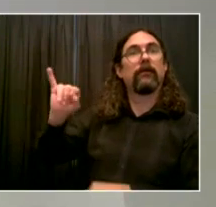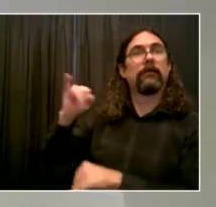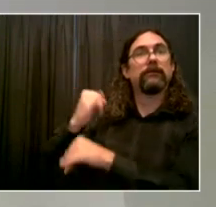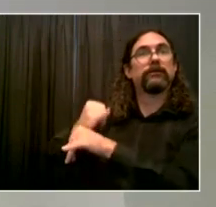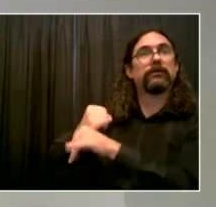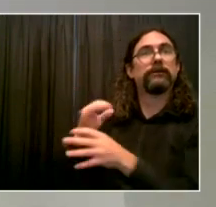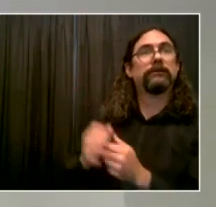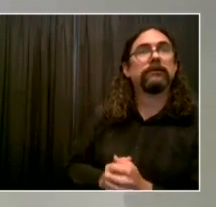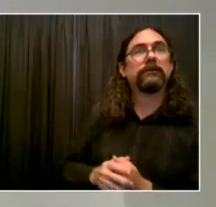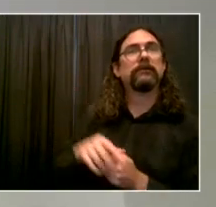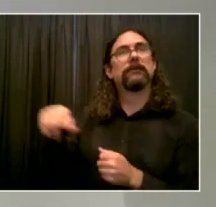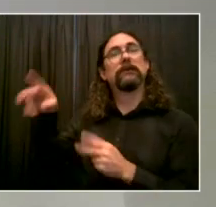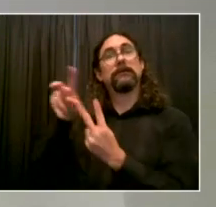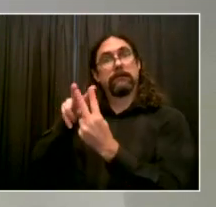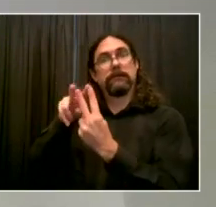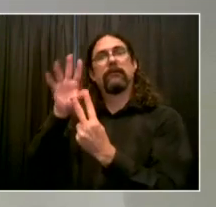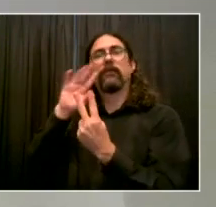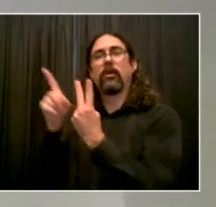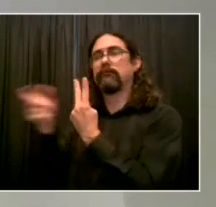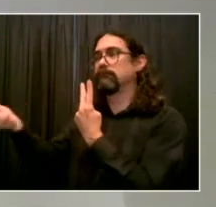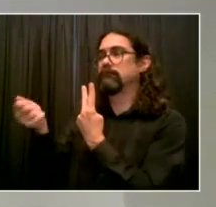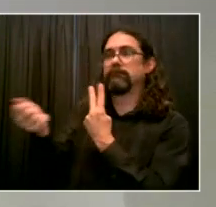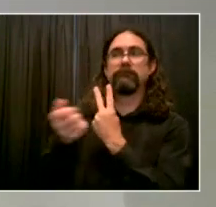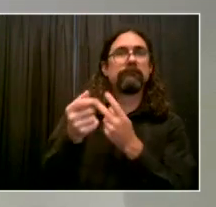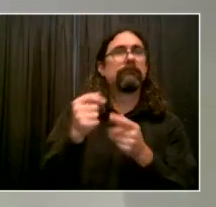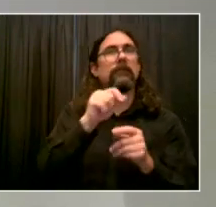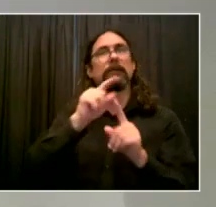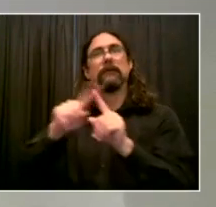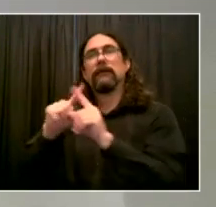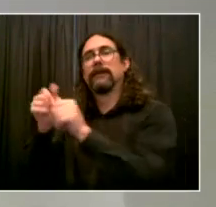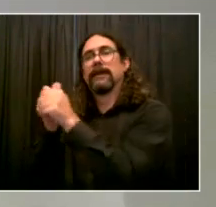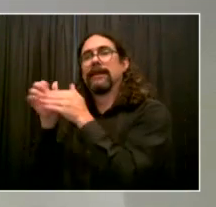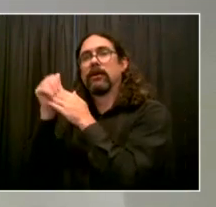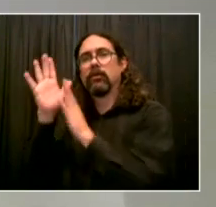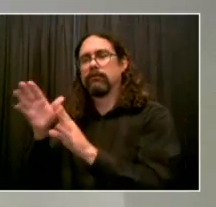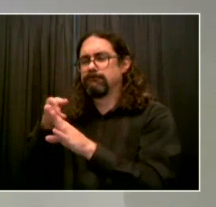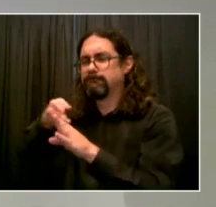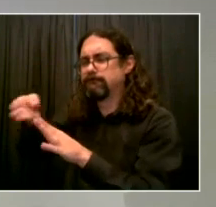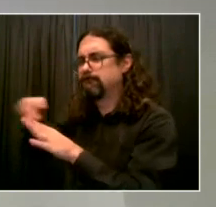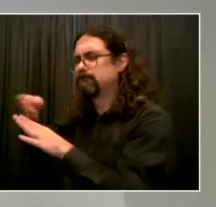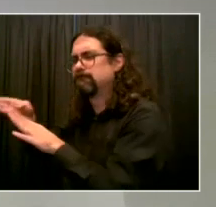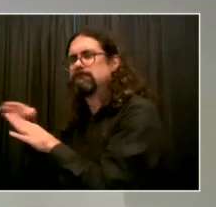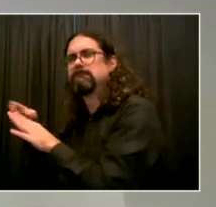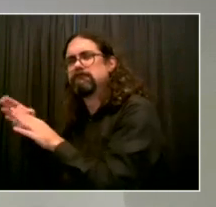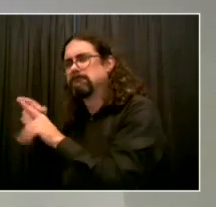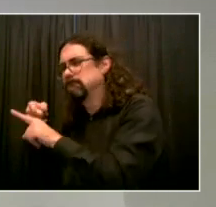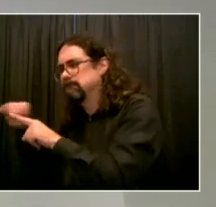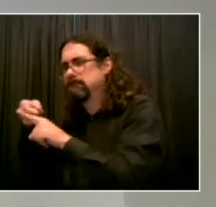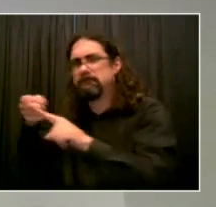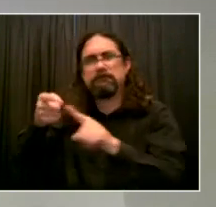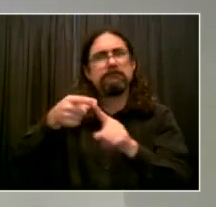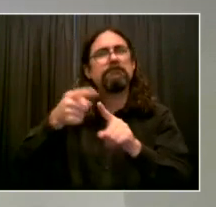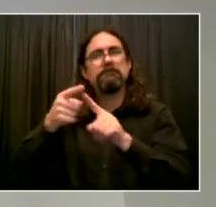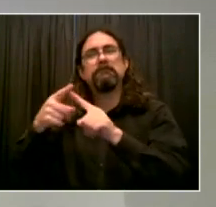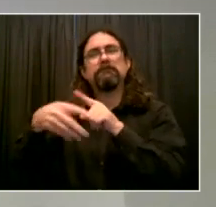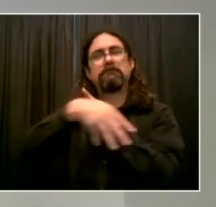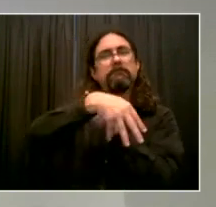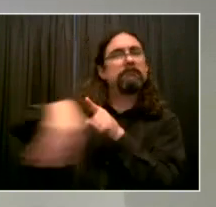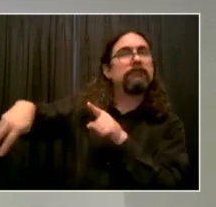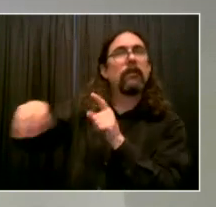expertises and importantly will empower the voices of members of affected communities